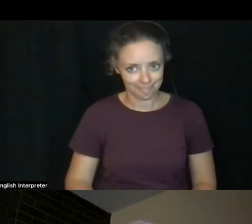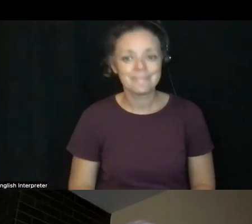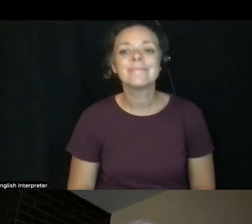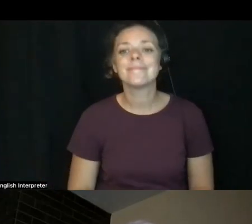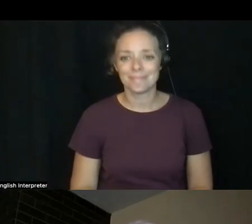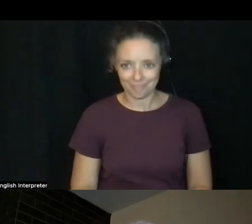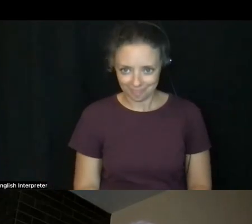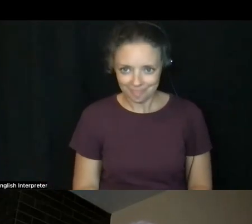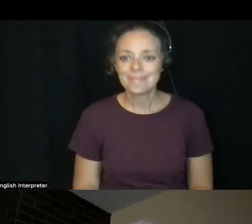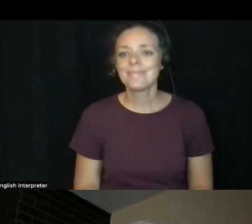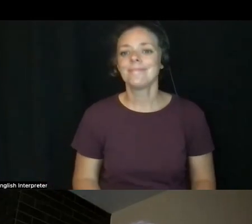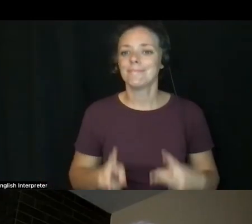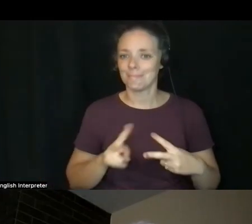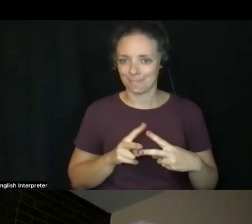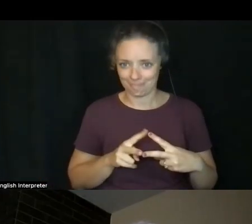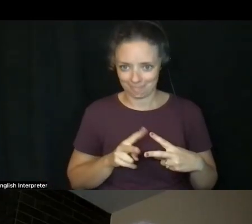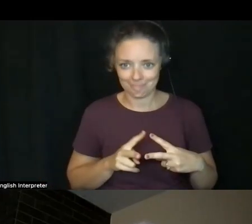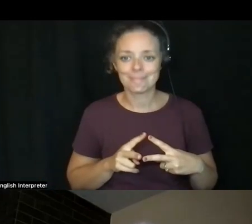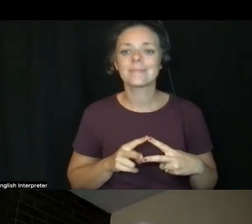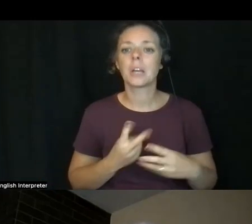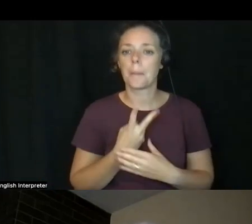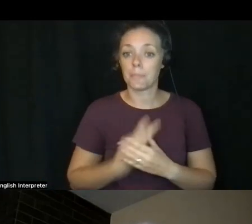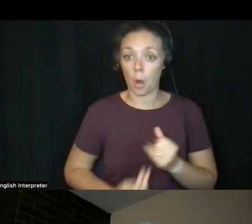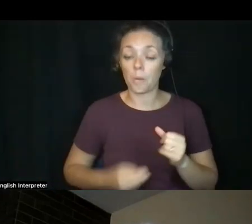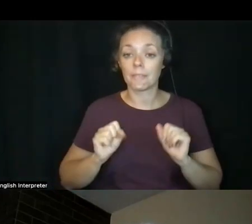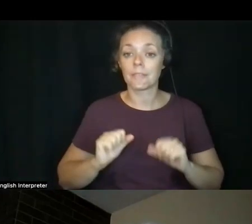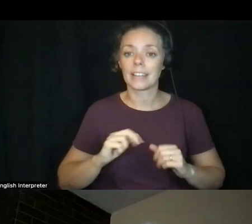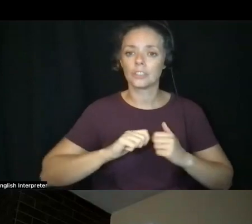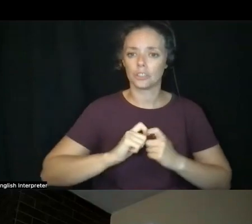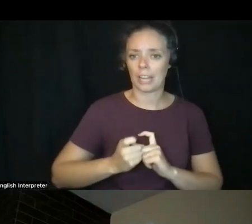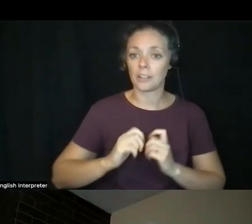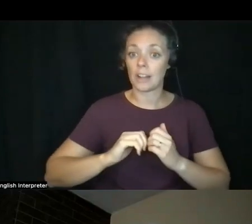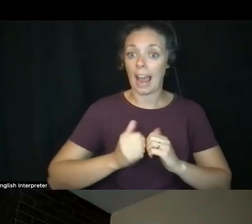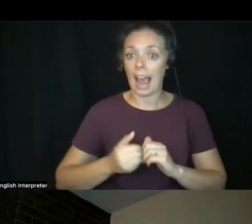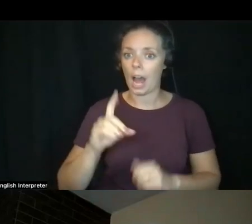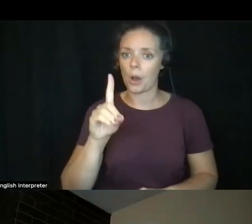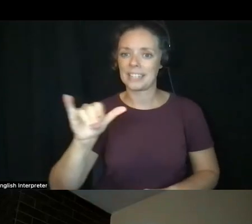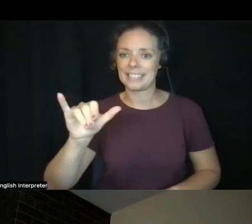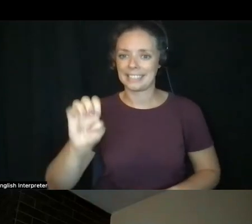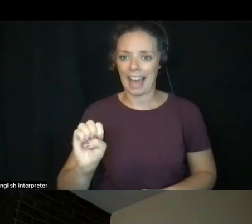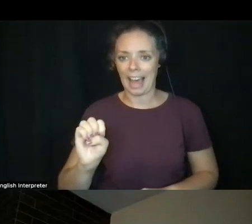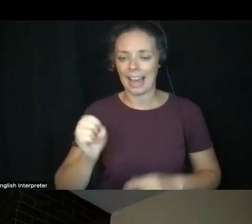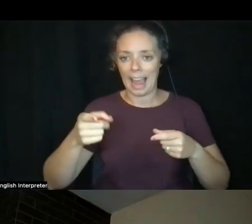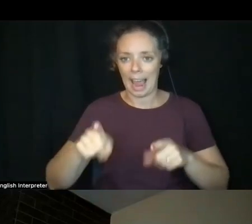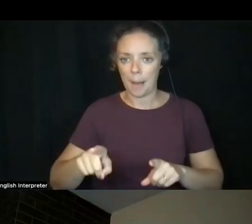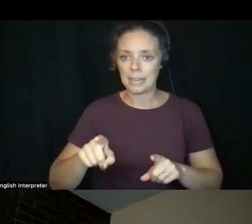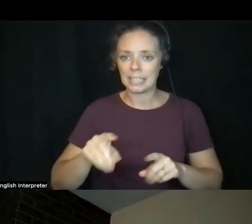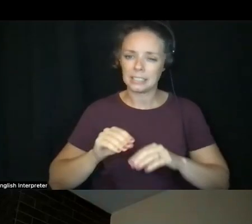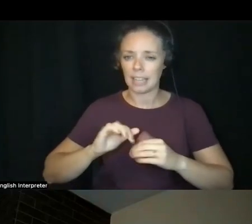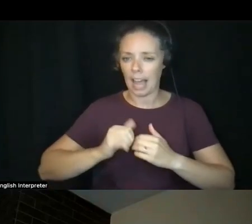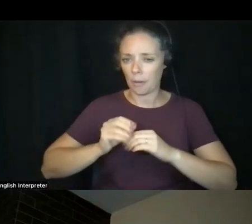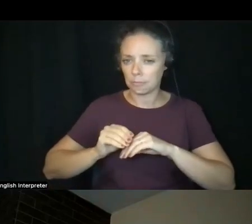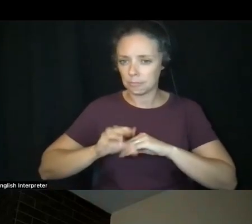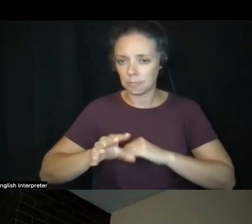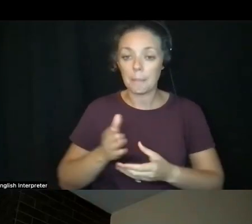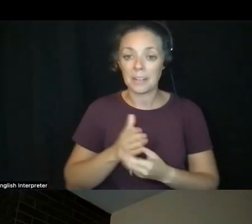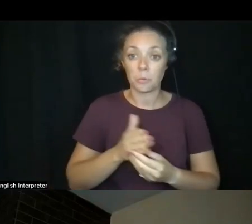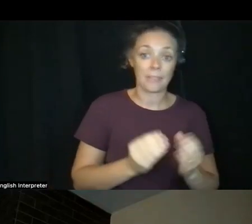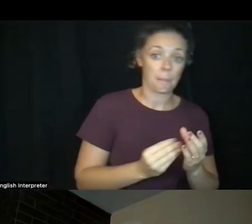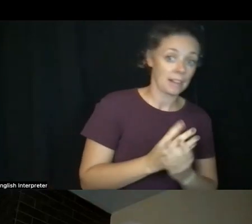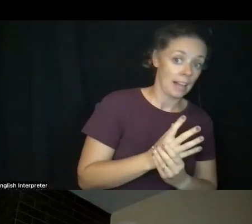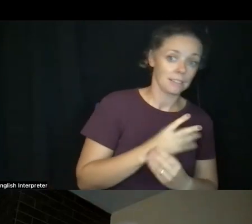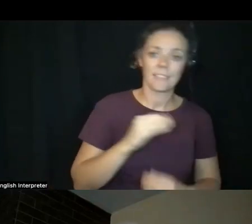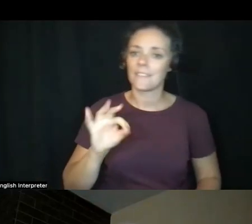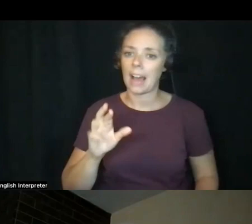Those things can change how the dye happens between the plant and the fiber. So